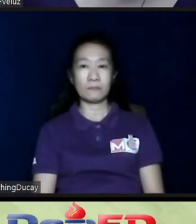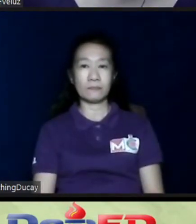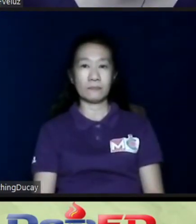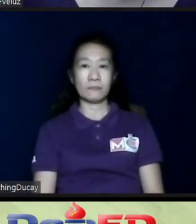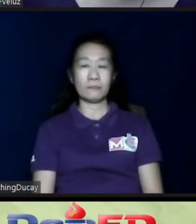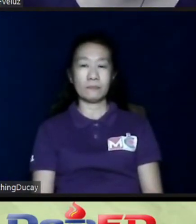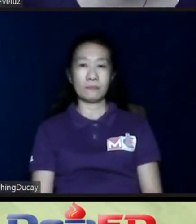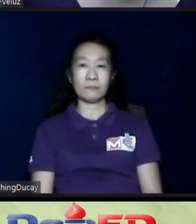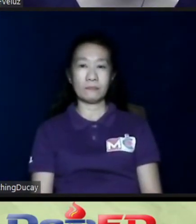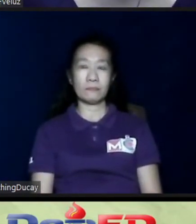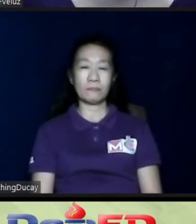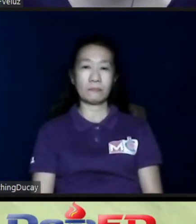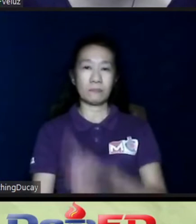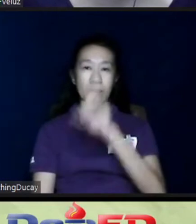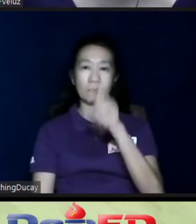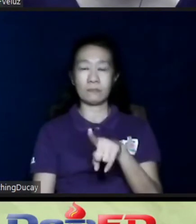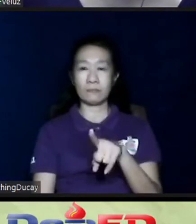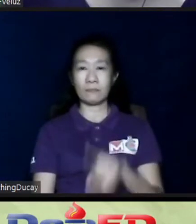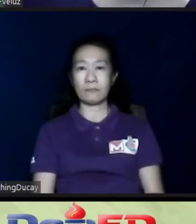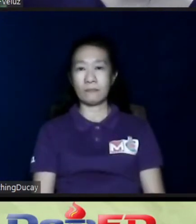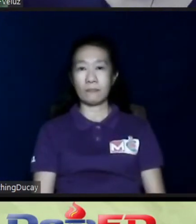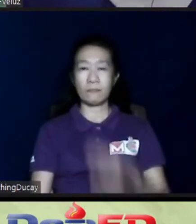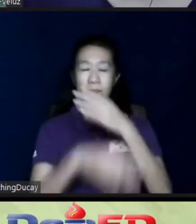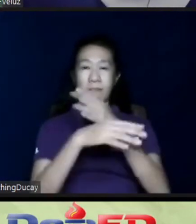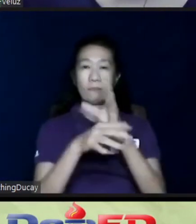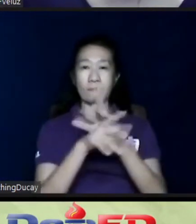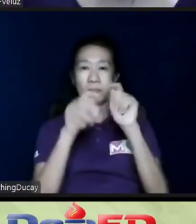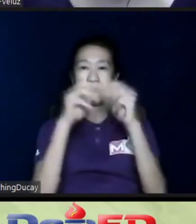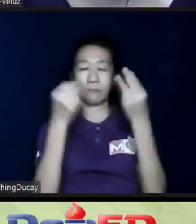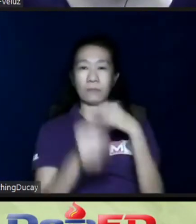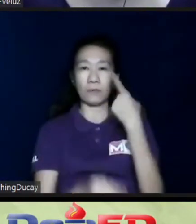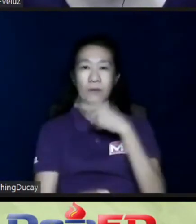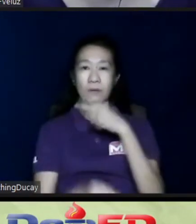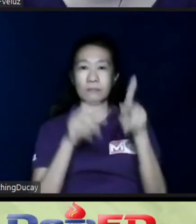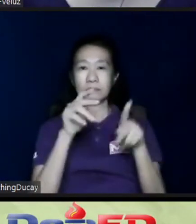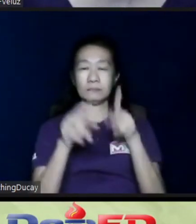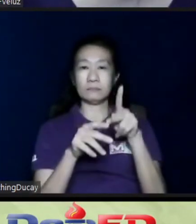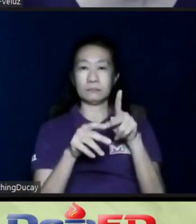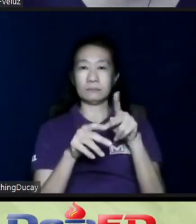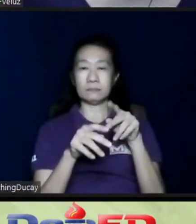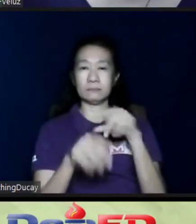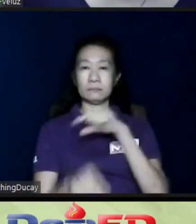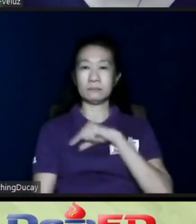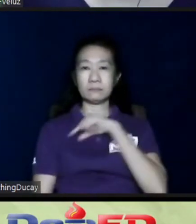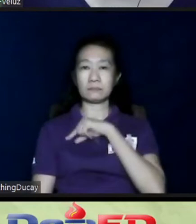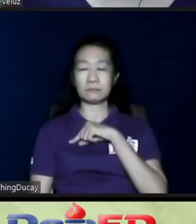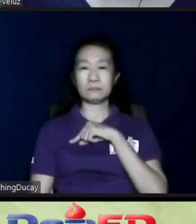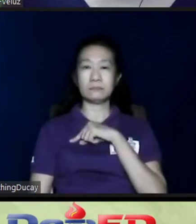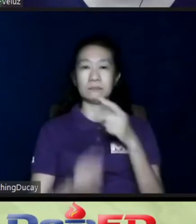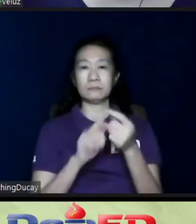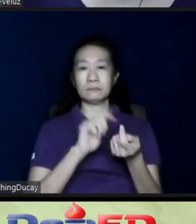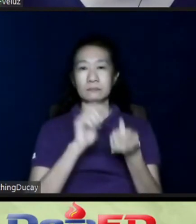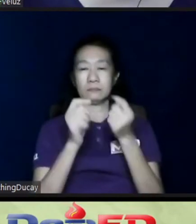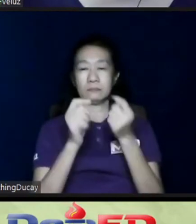We have a question on that note of creating a team, no? Who are the persons qualified to be transition specialists?